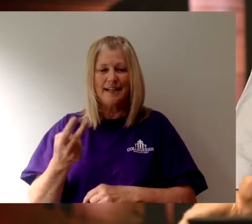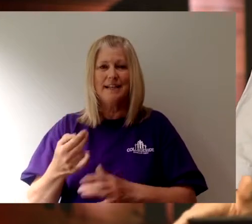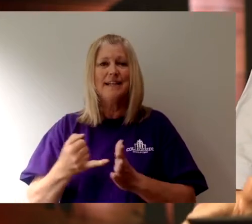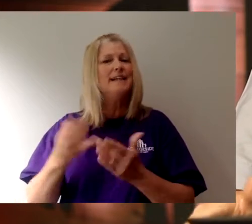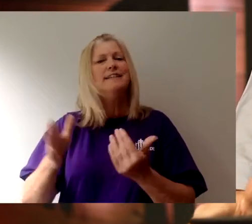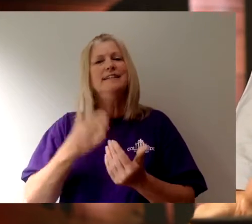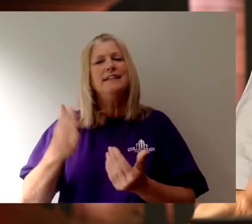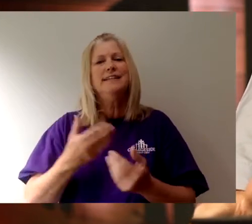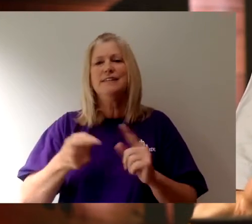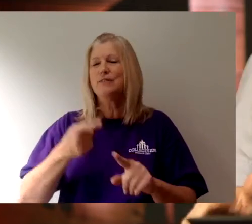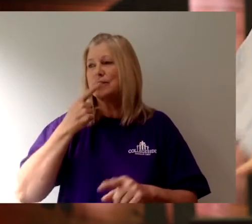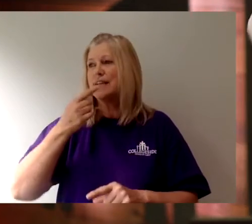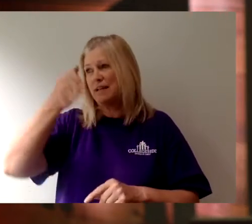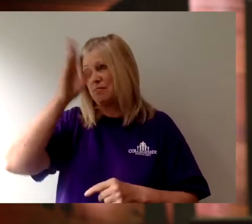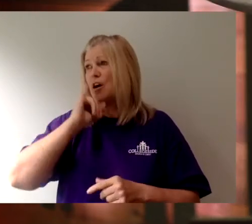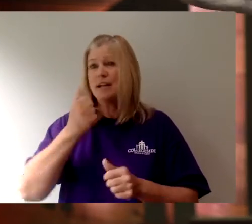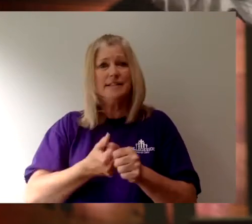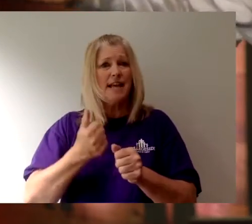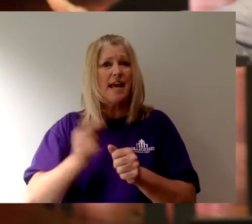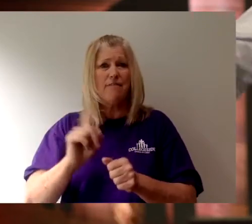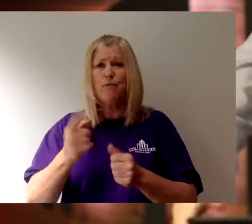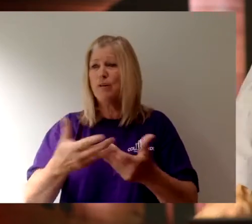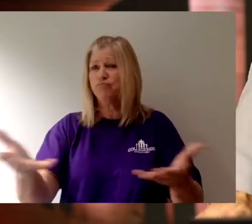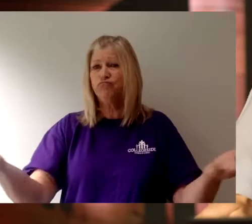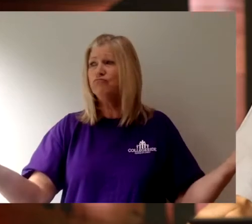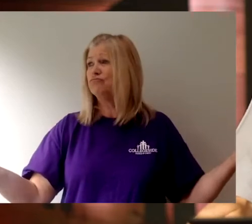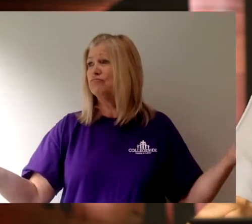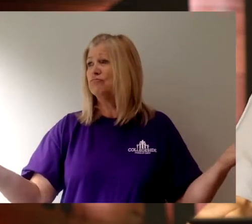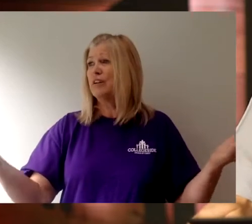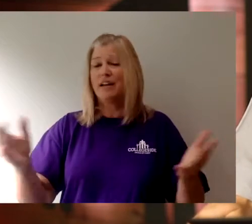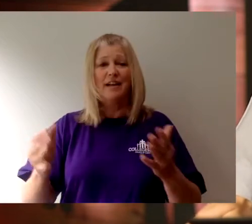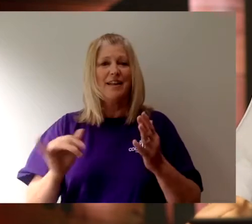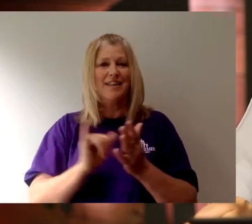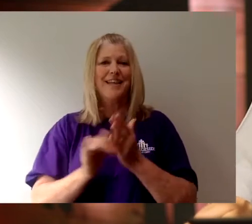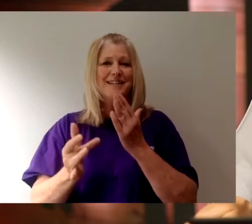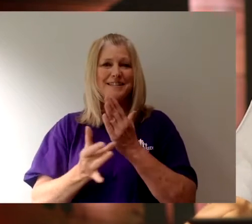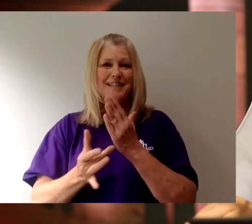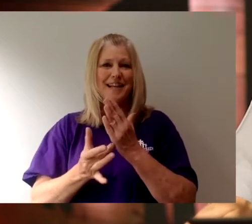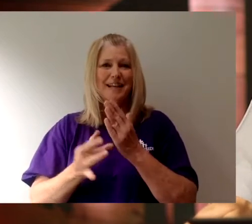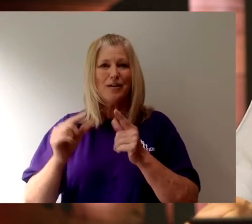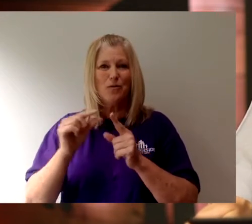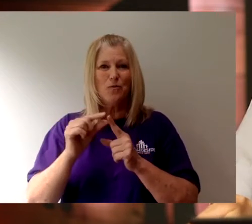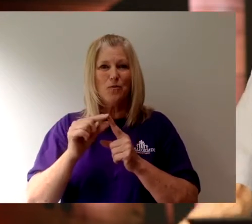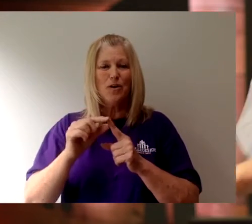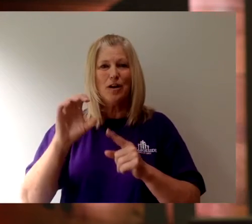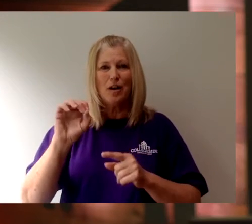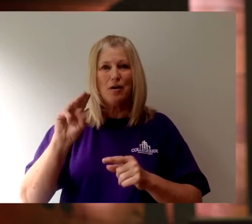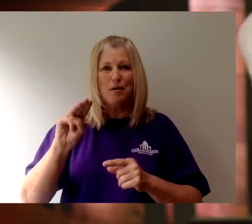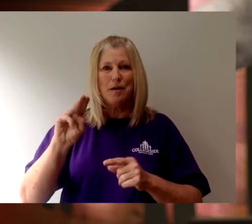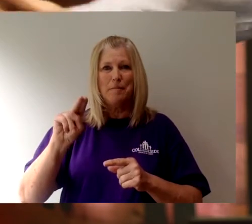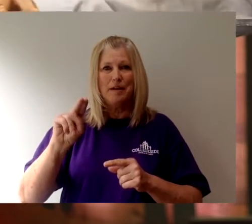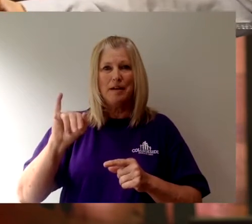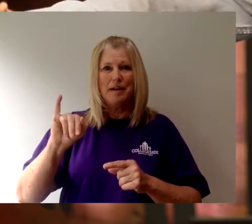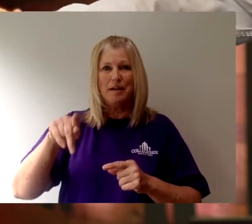It's easy to say God is everywhere, right? That technical term that we use sometimes, omnipresent, he